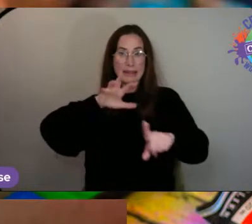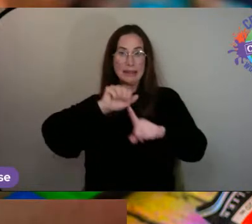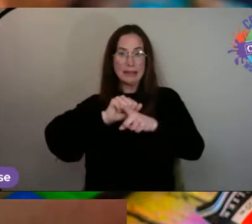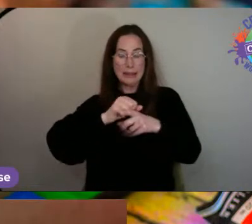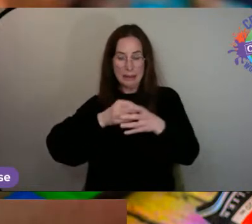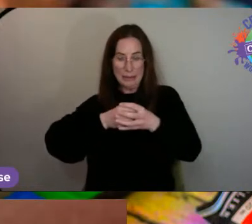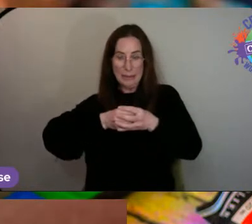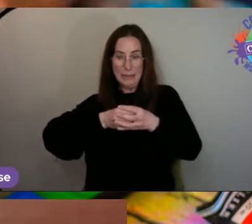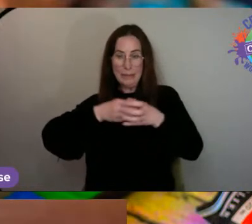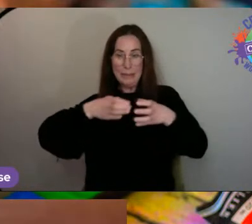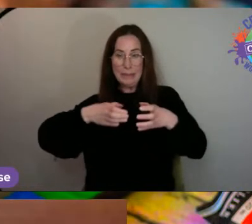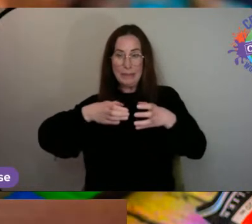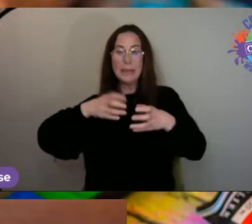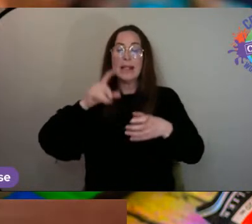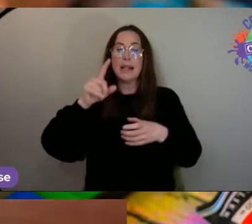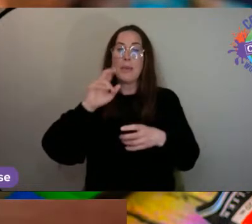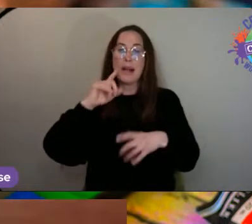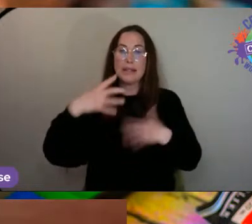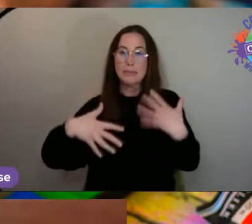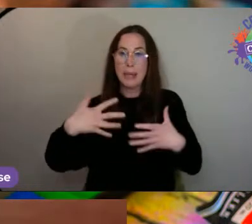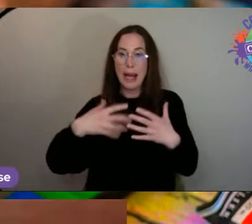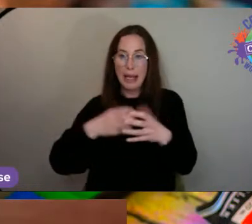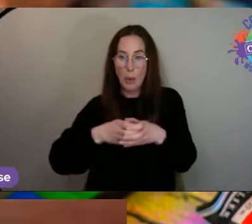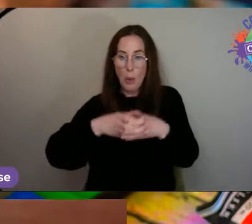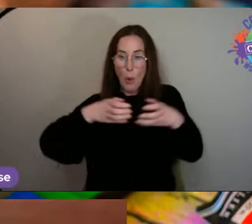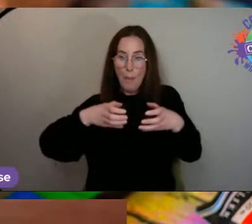there's pain, it swells.